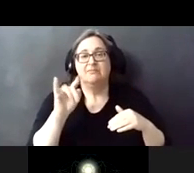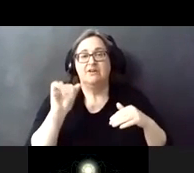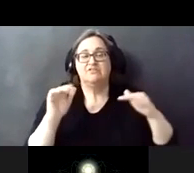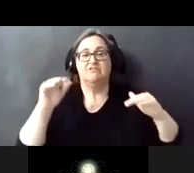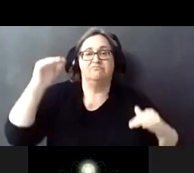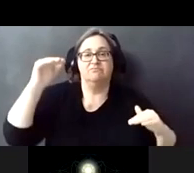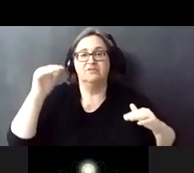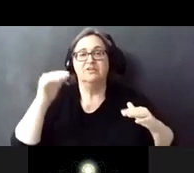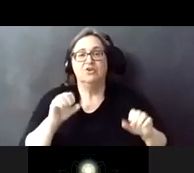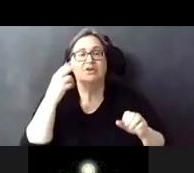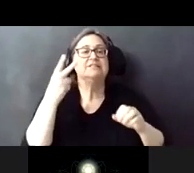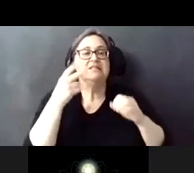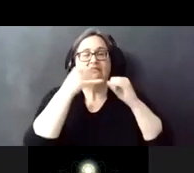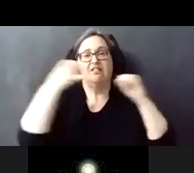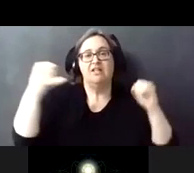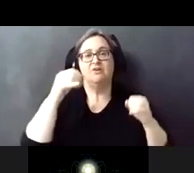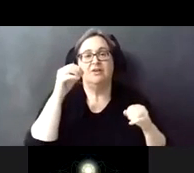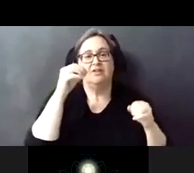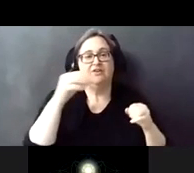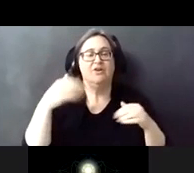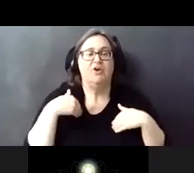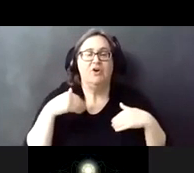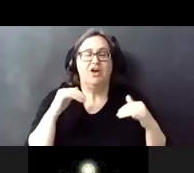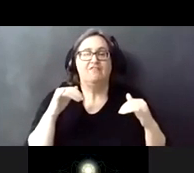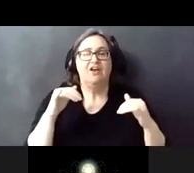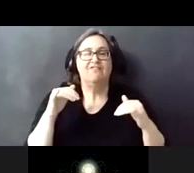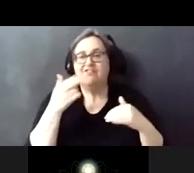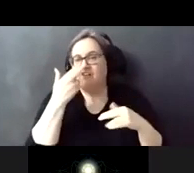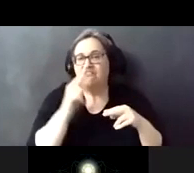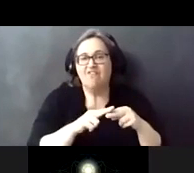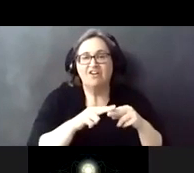emphasized by the linear lighting that traces the playful pattern on the openings.